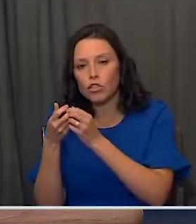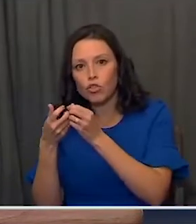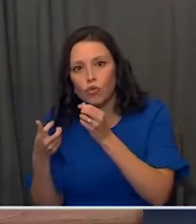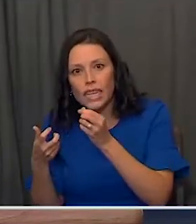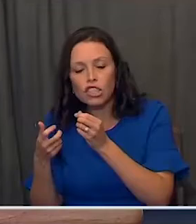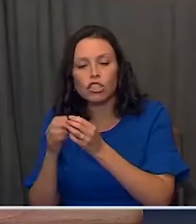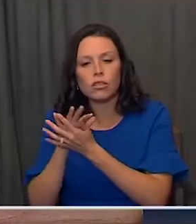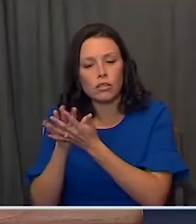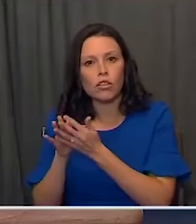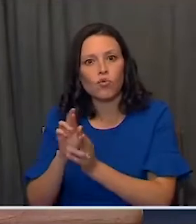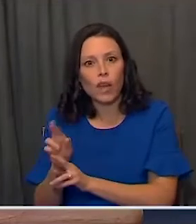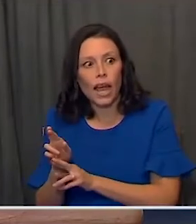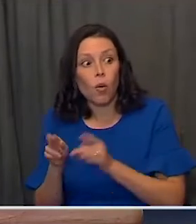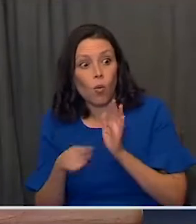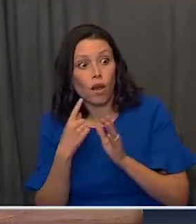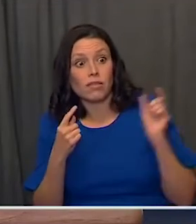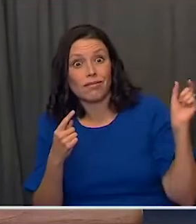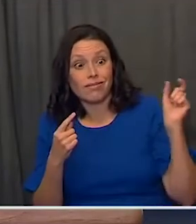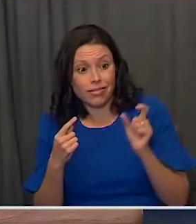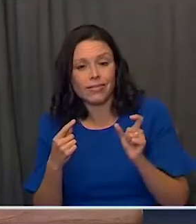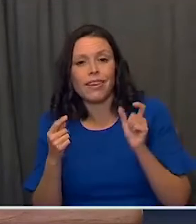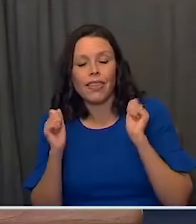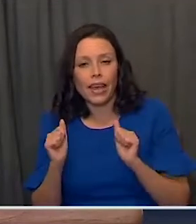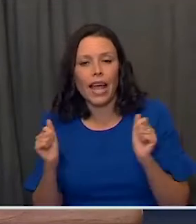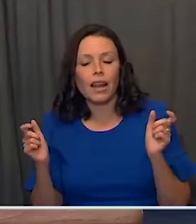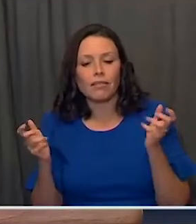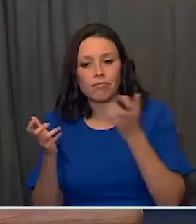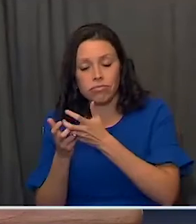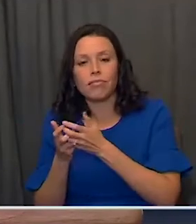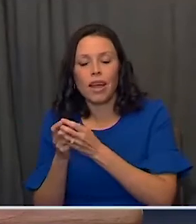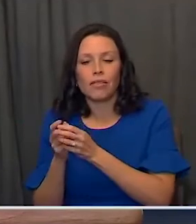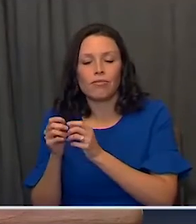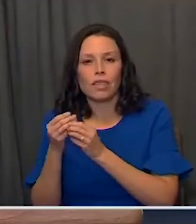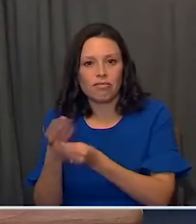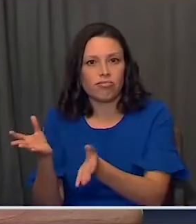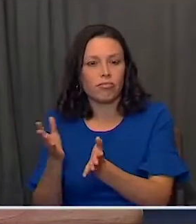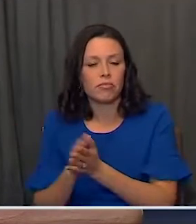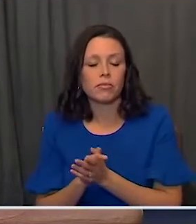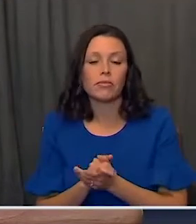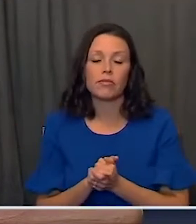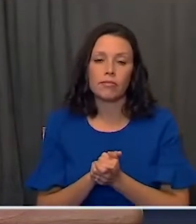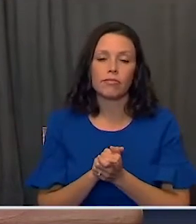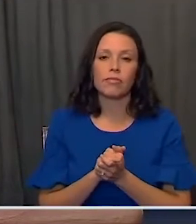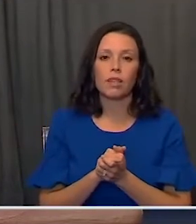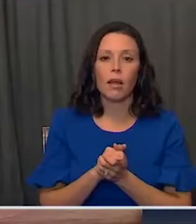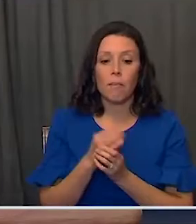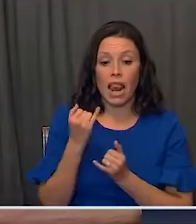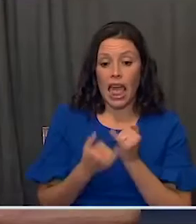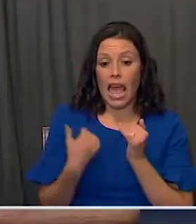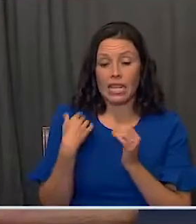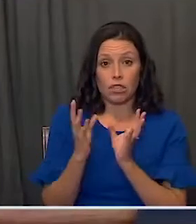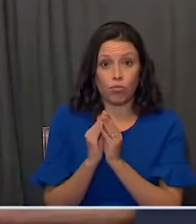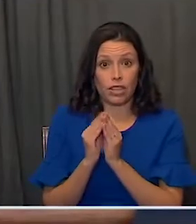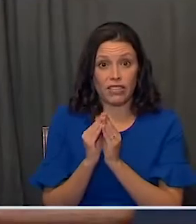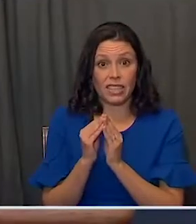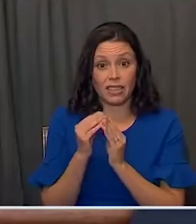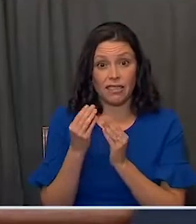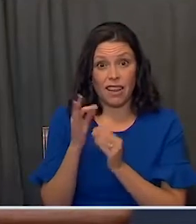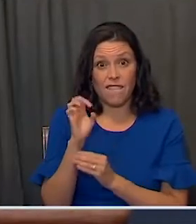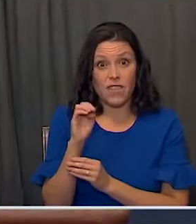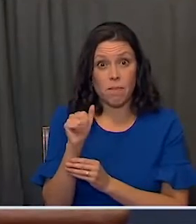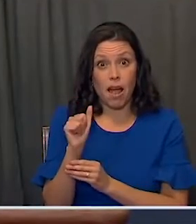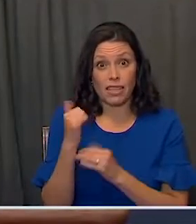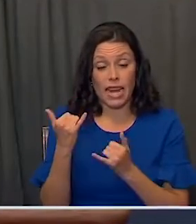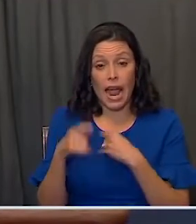supplies that are necessary for administering the vaccine. I must tell you, having received my latest briefing today over at FEMA from